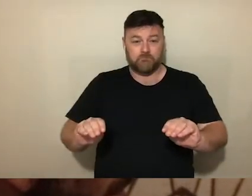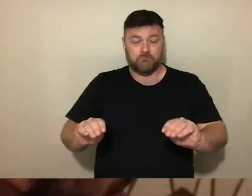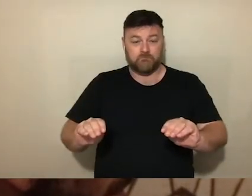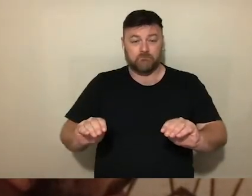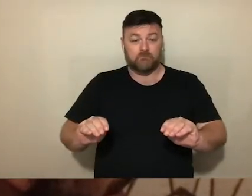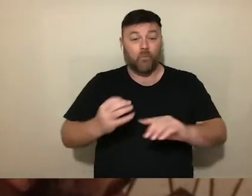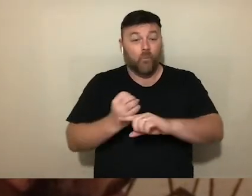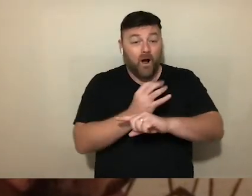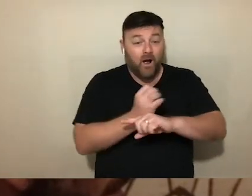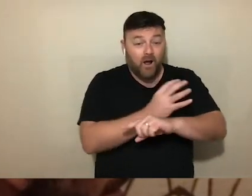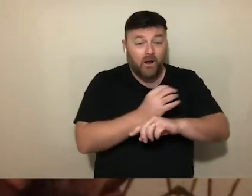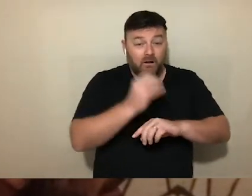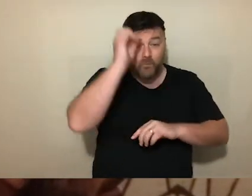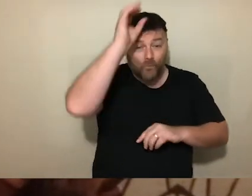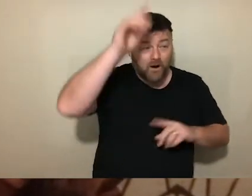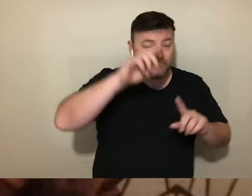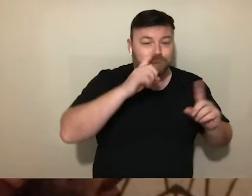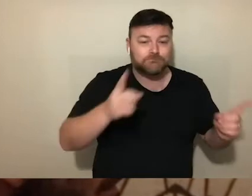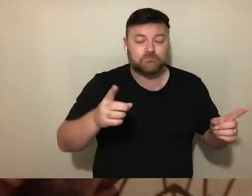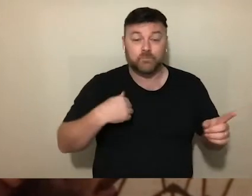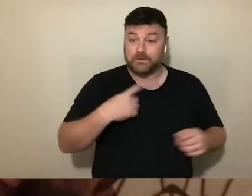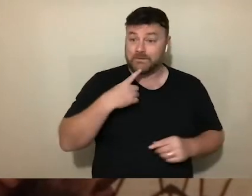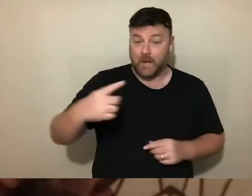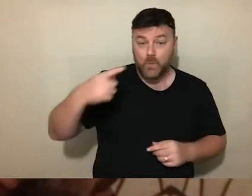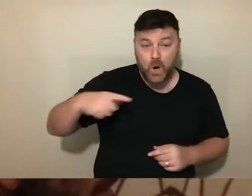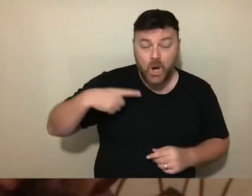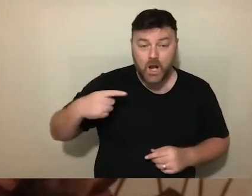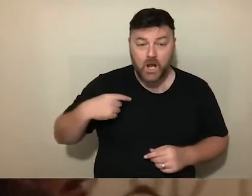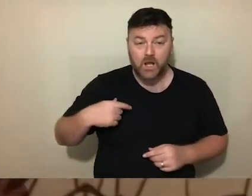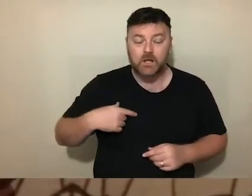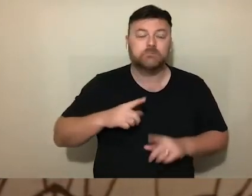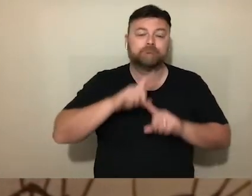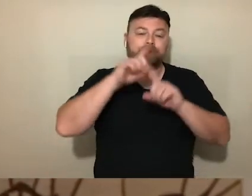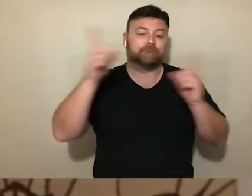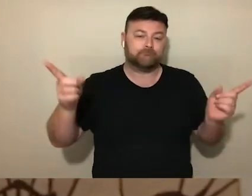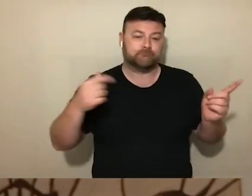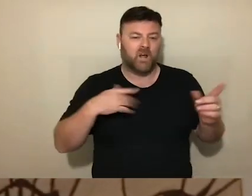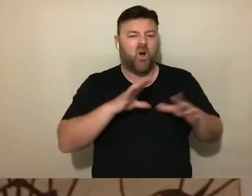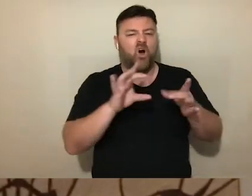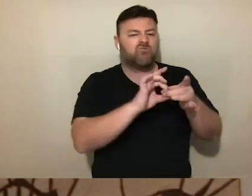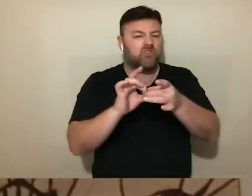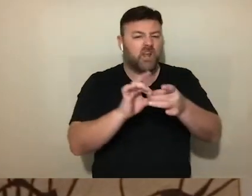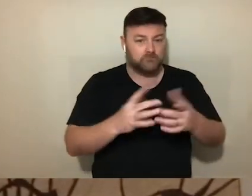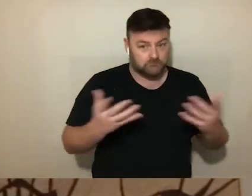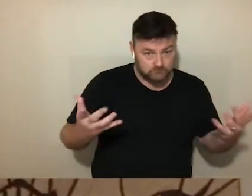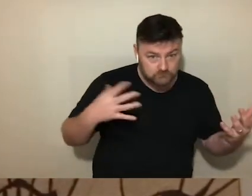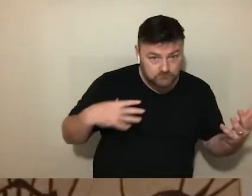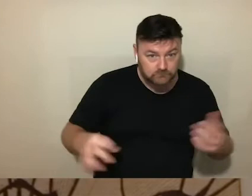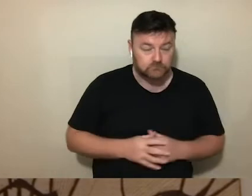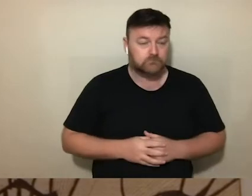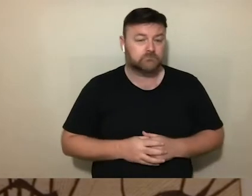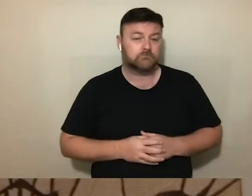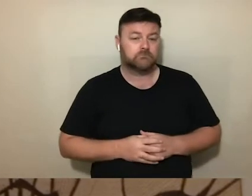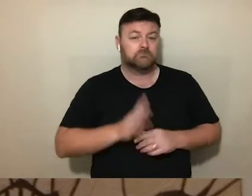It's not related. Doesn't mean it's not related. A rainbow reef. Now white bone